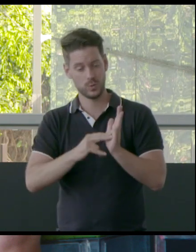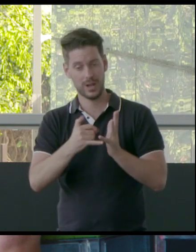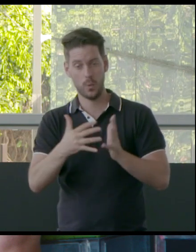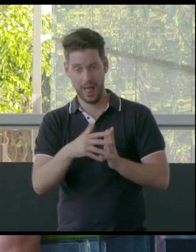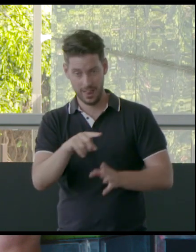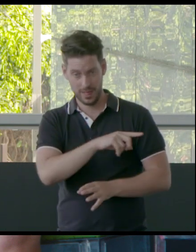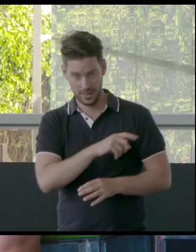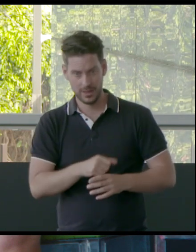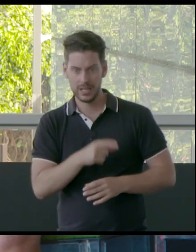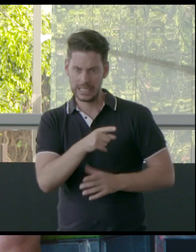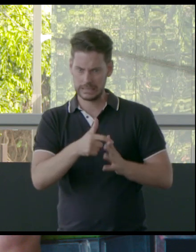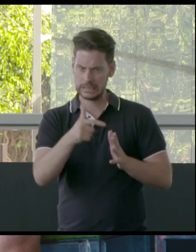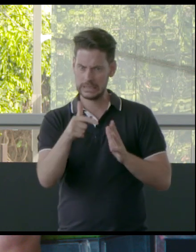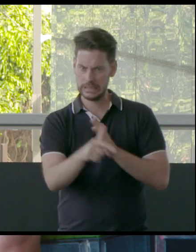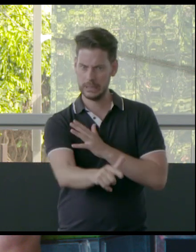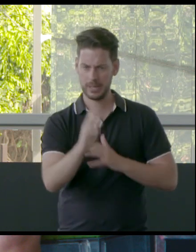Wales is deep country.